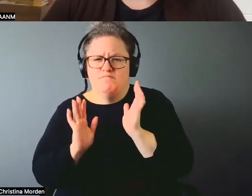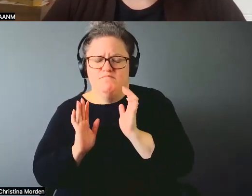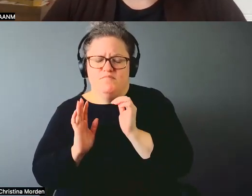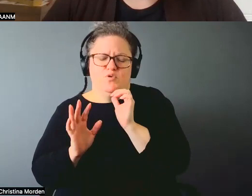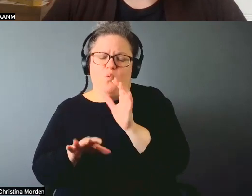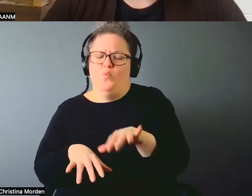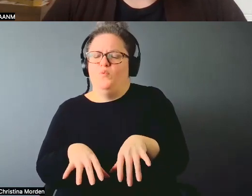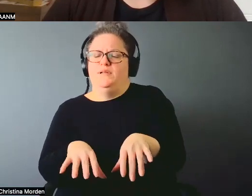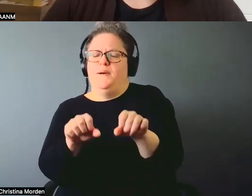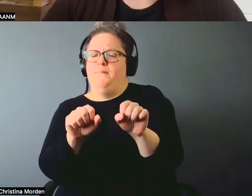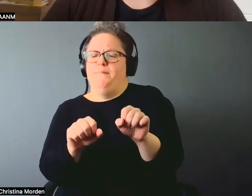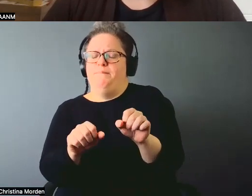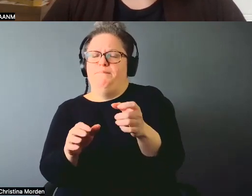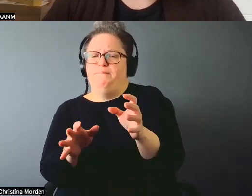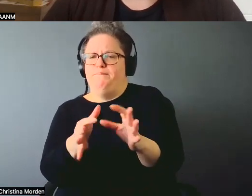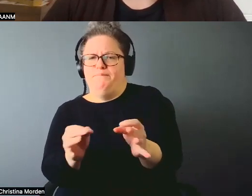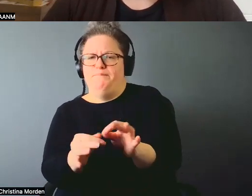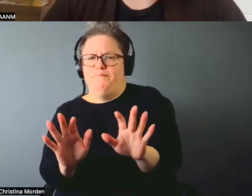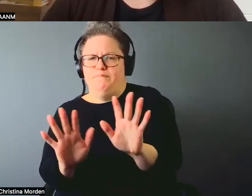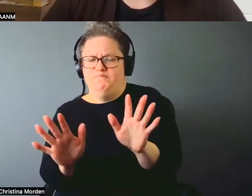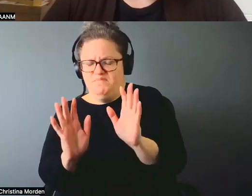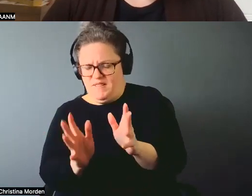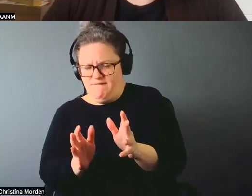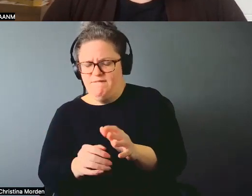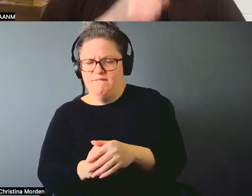not listening to us. Right.